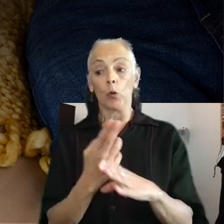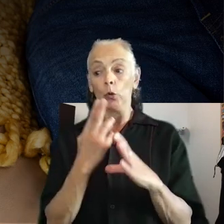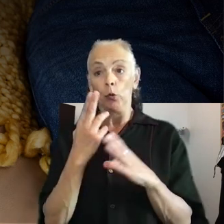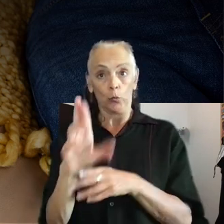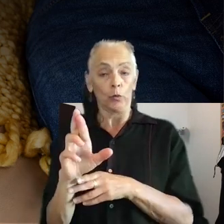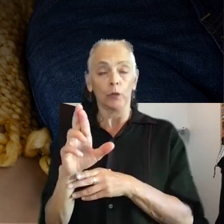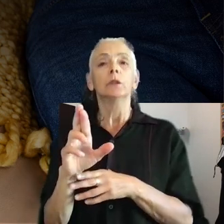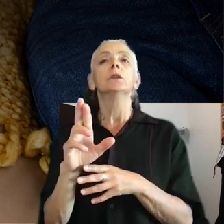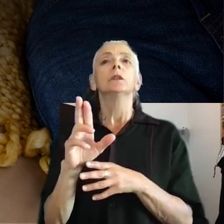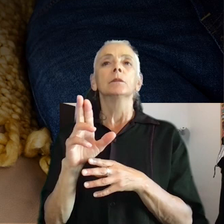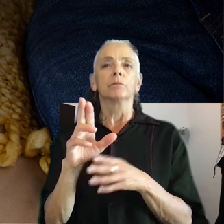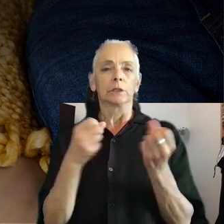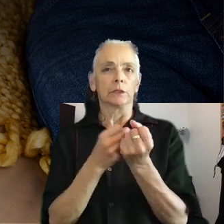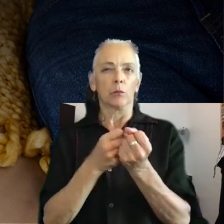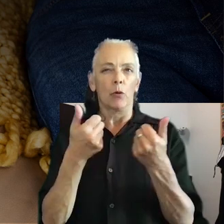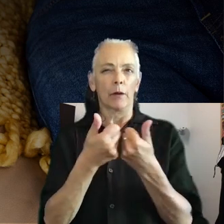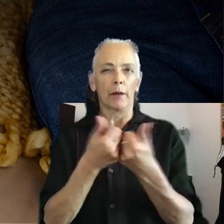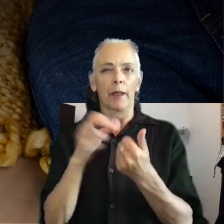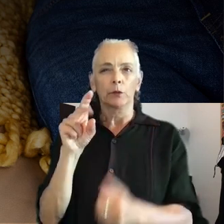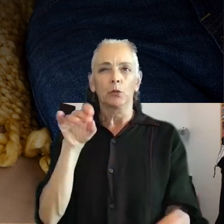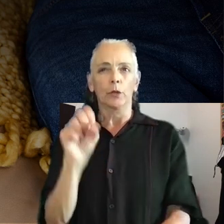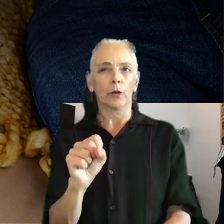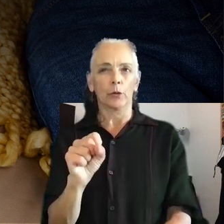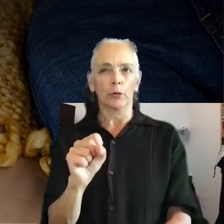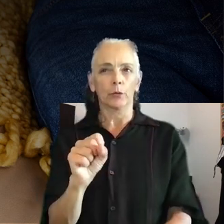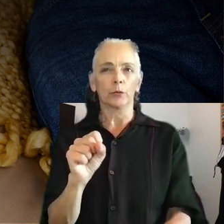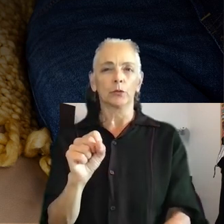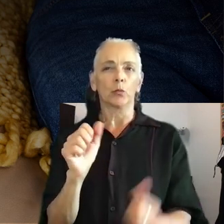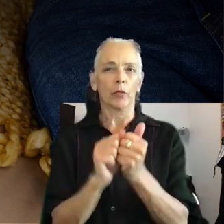in some of their accessibility feature designs.